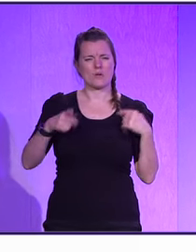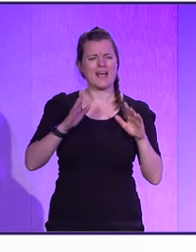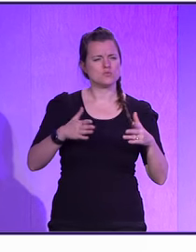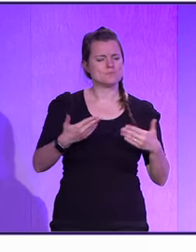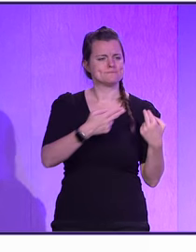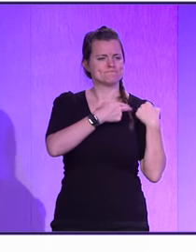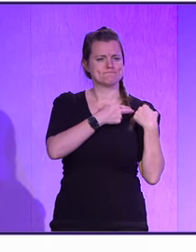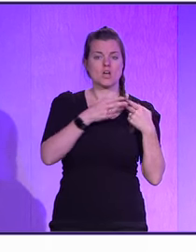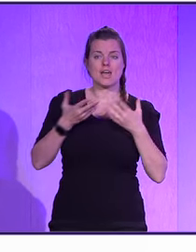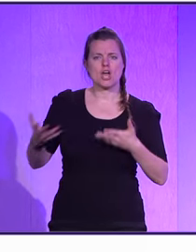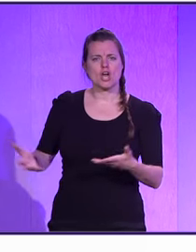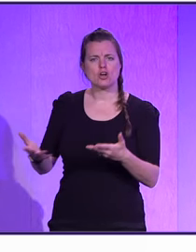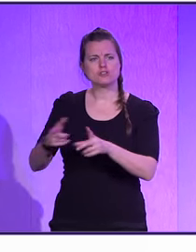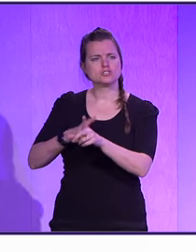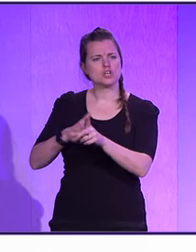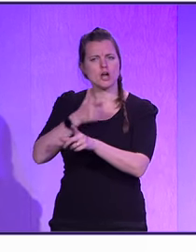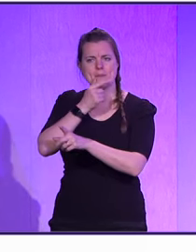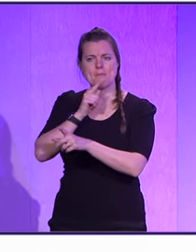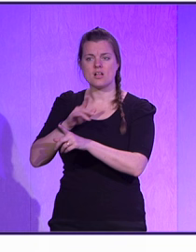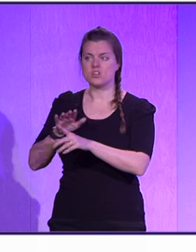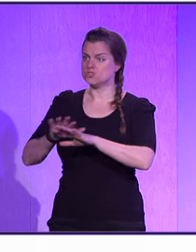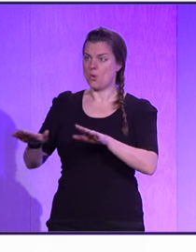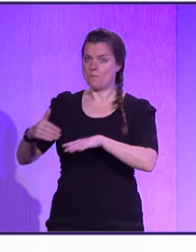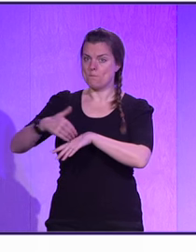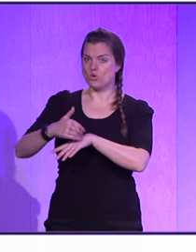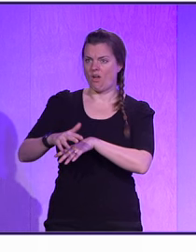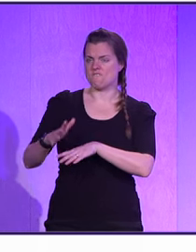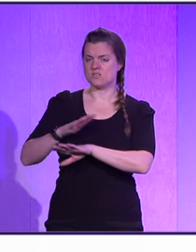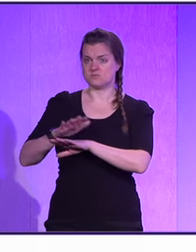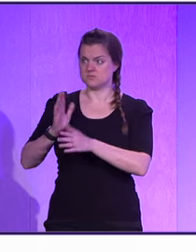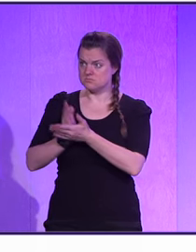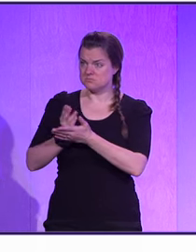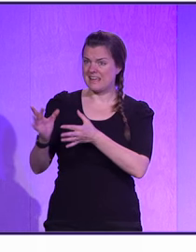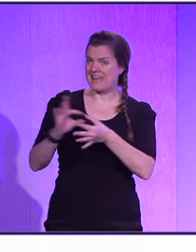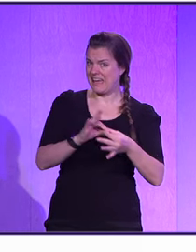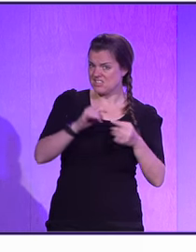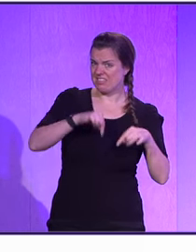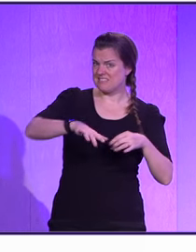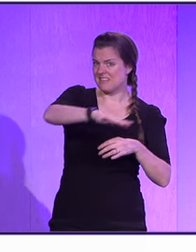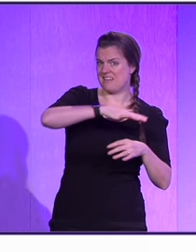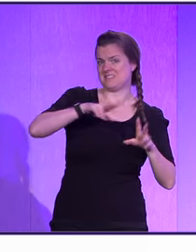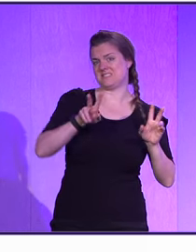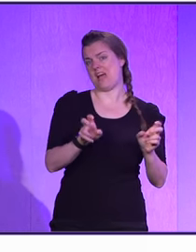people to still kind of not be afraid of going into this field, do let me know.